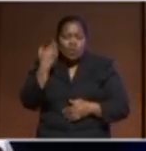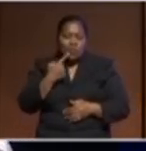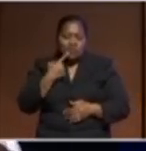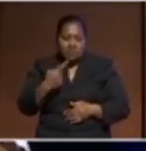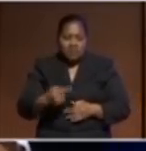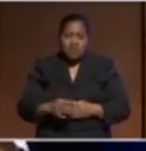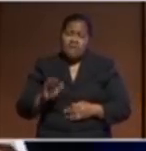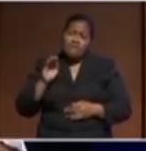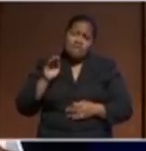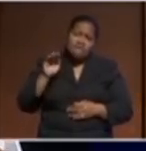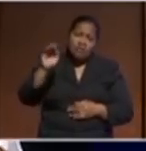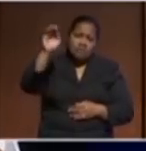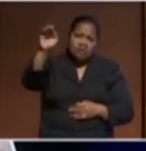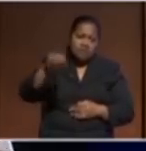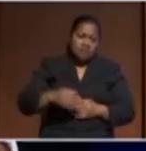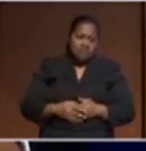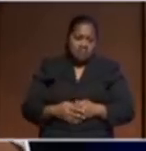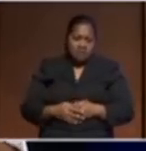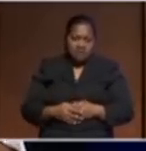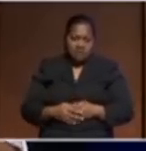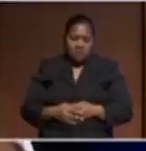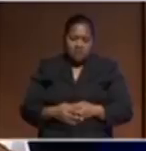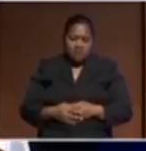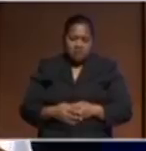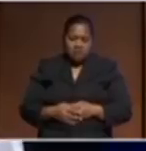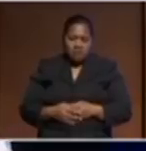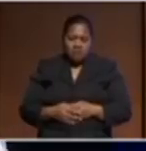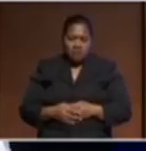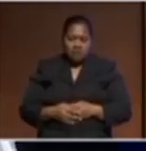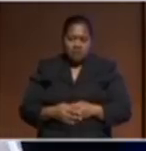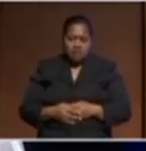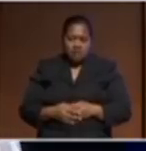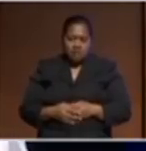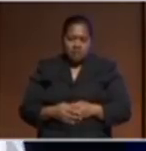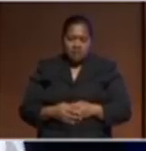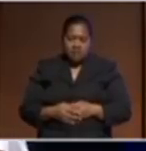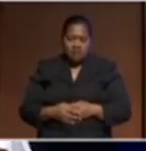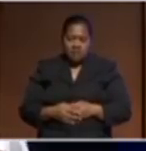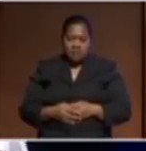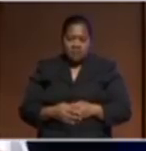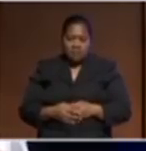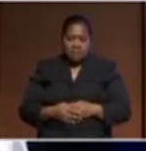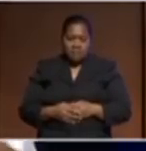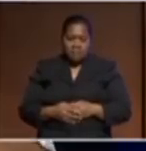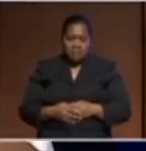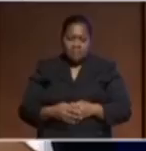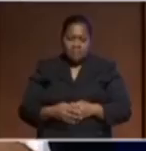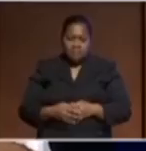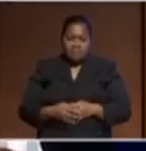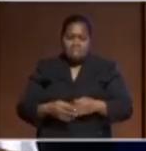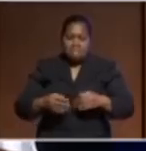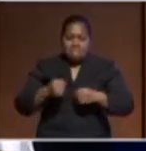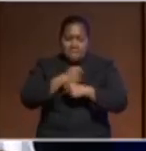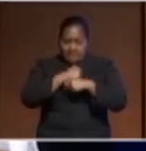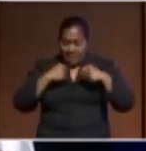is mortgaged more than ours as we have reached, you know, our lifetimes